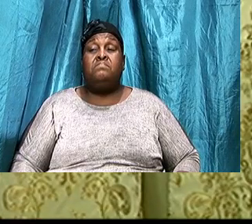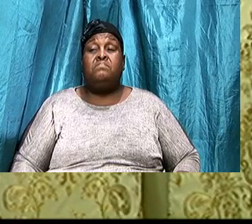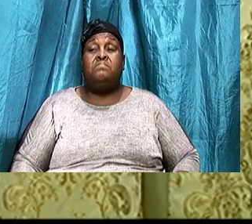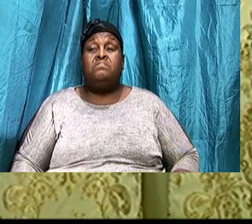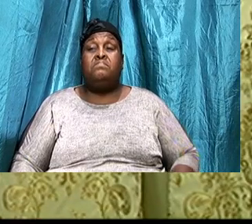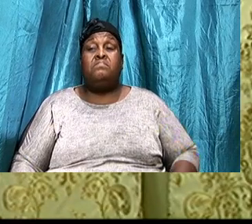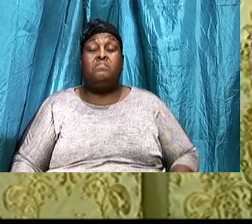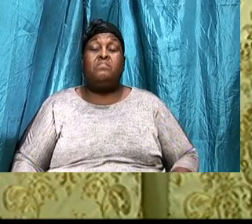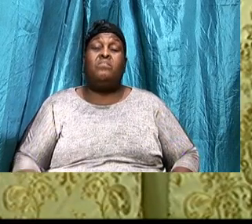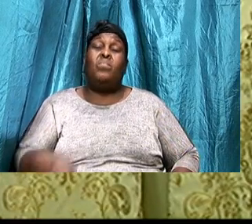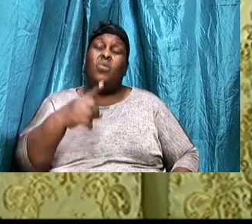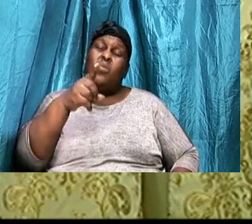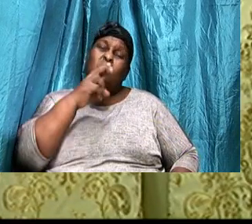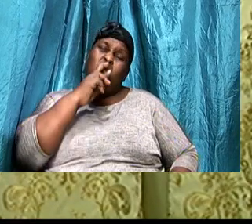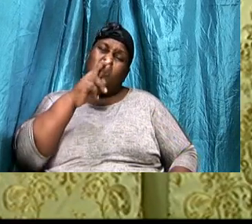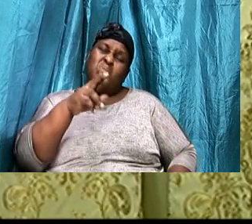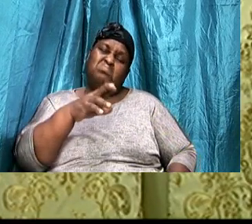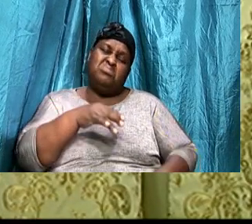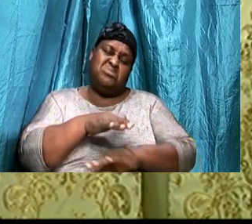Who are you tonight,